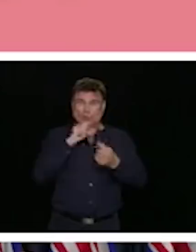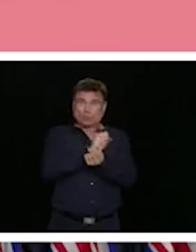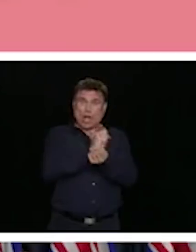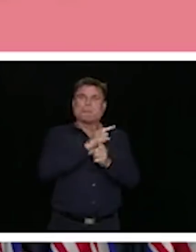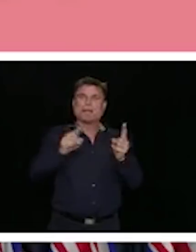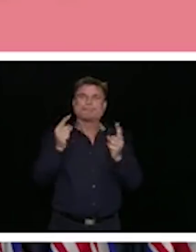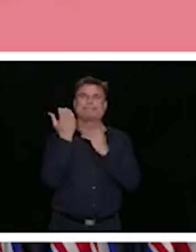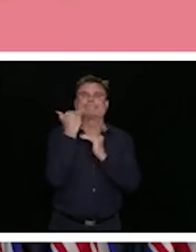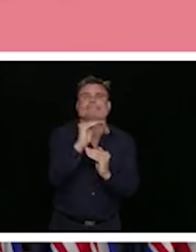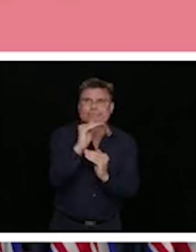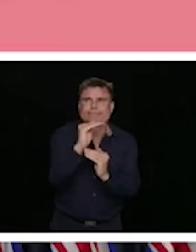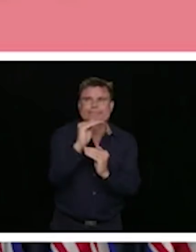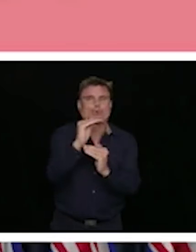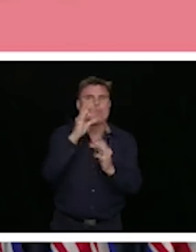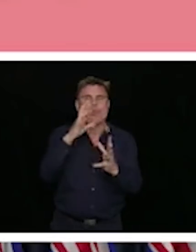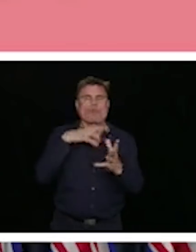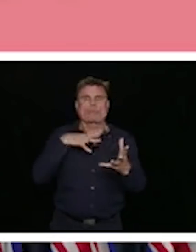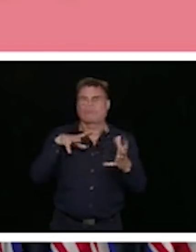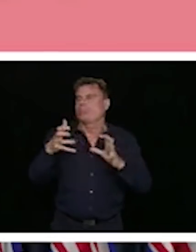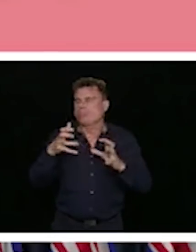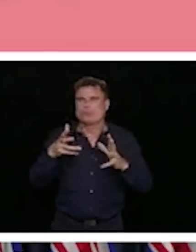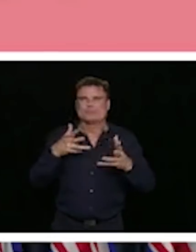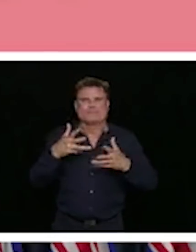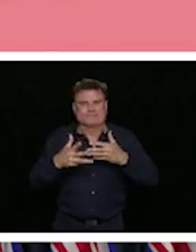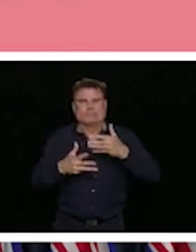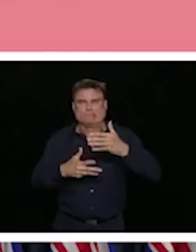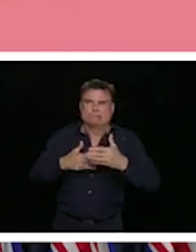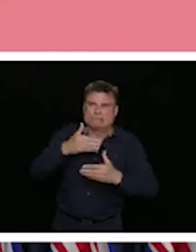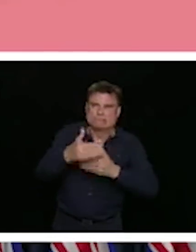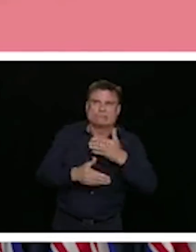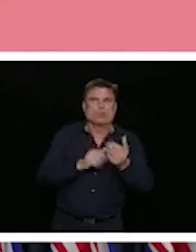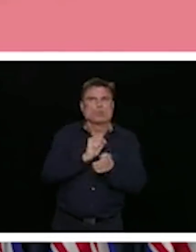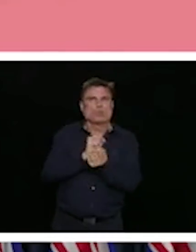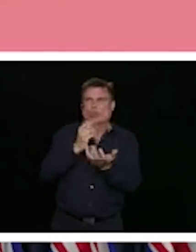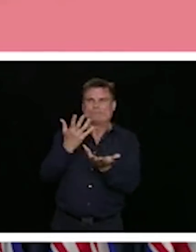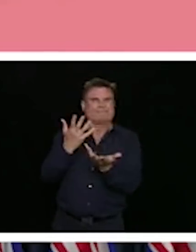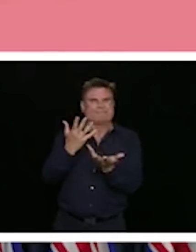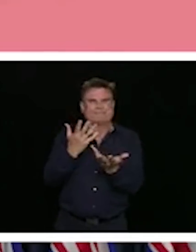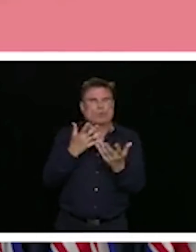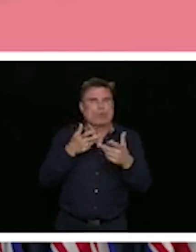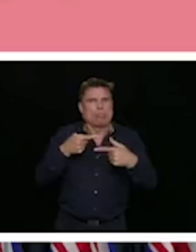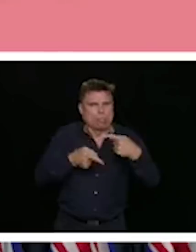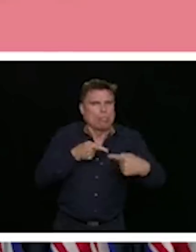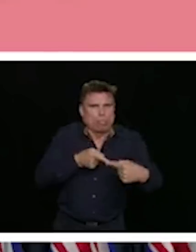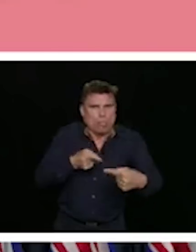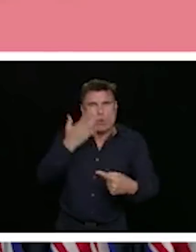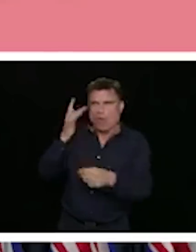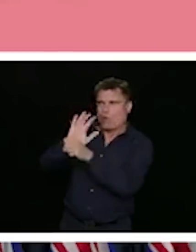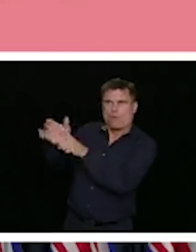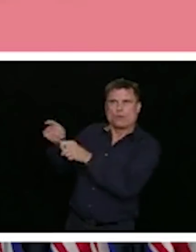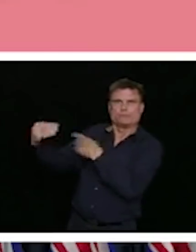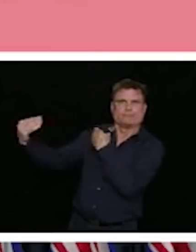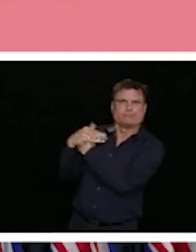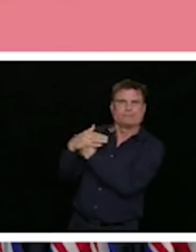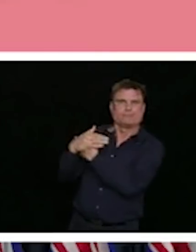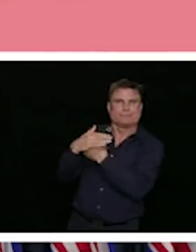work, challenges in their work related to COVID-19 or to the measures that were implemented to try and deal with the pandemic.